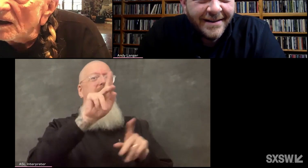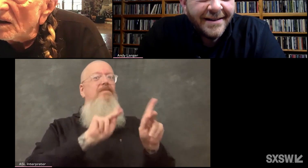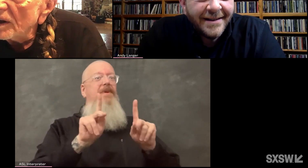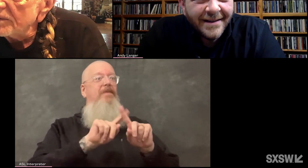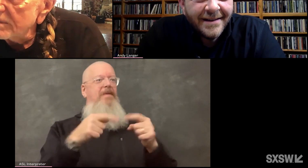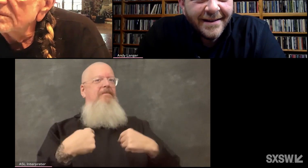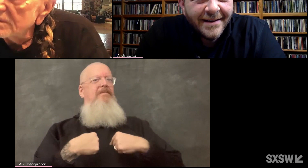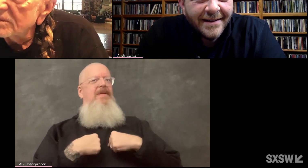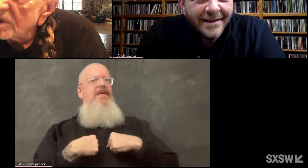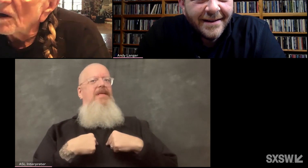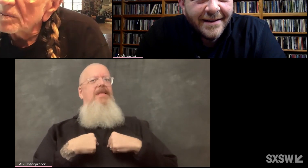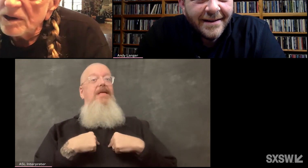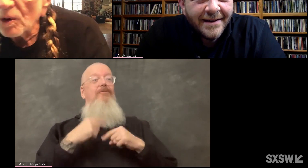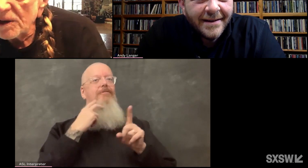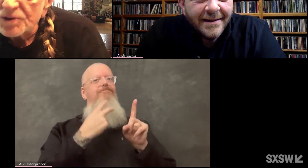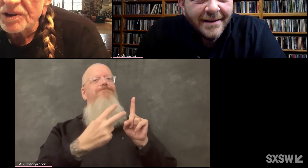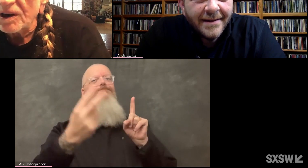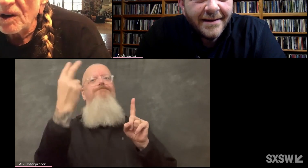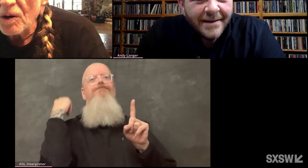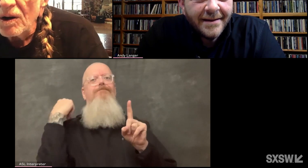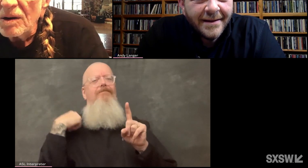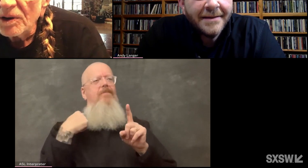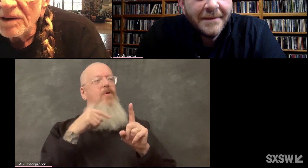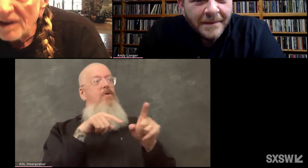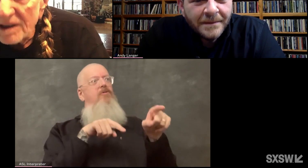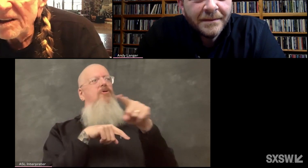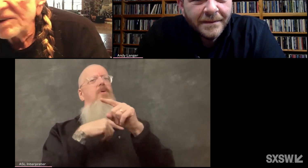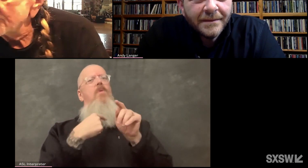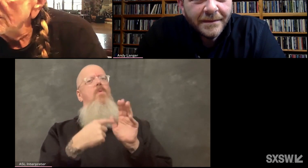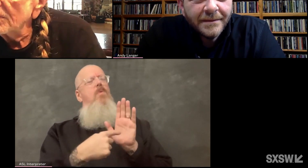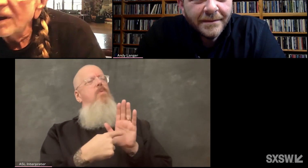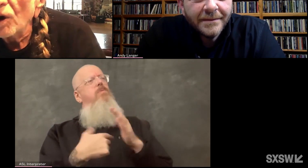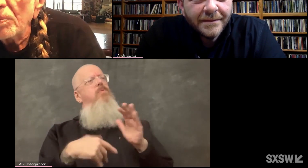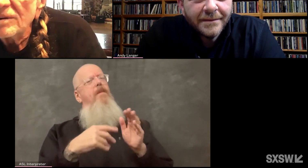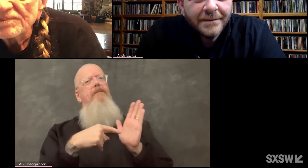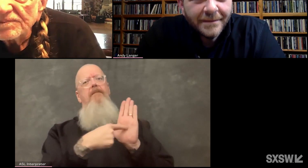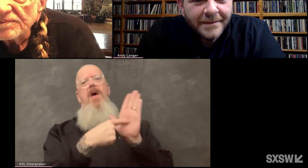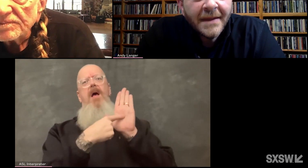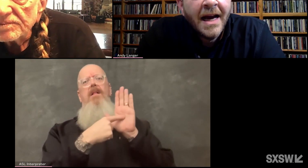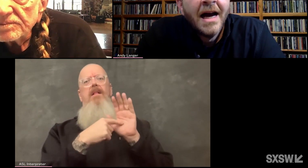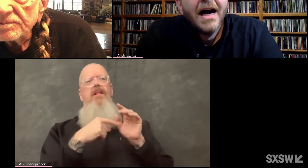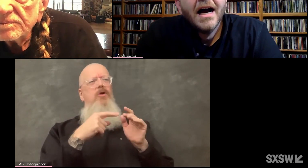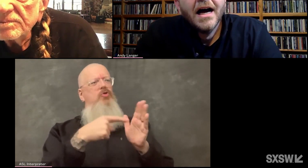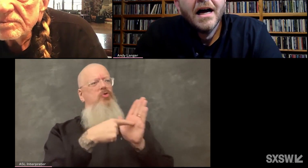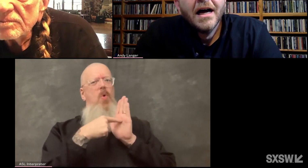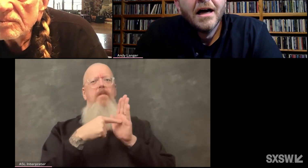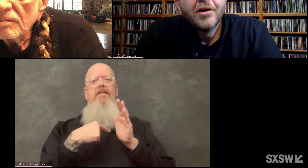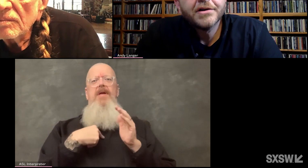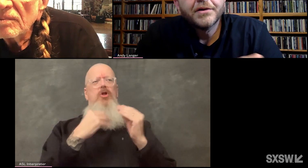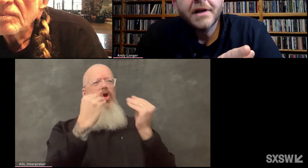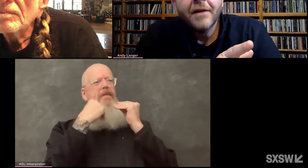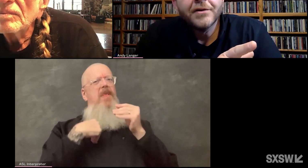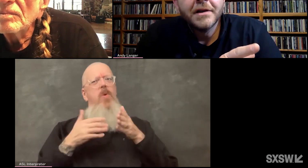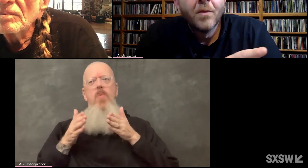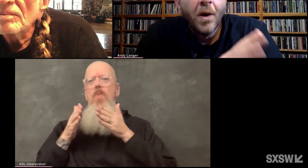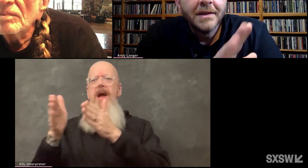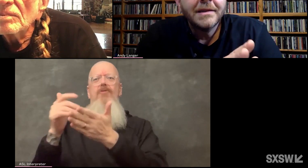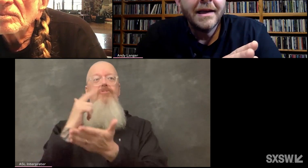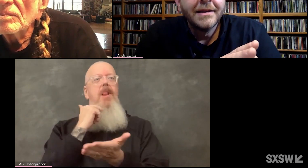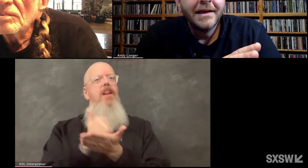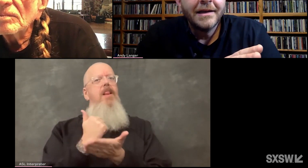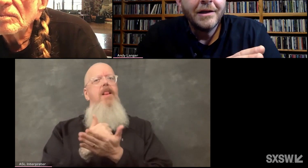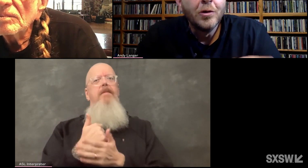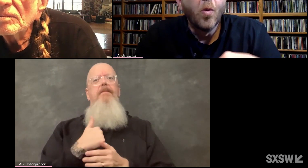there that taught me ways to go whenever I needed some help. Chris Christopherson